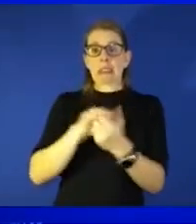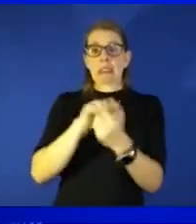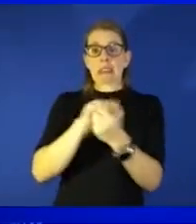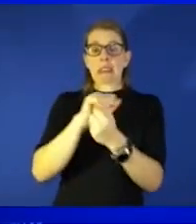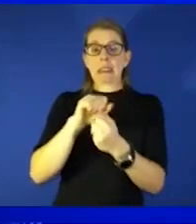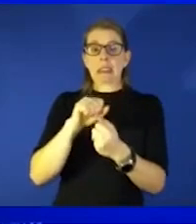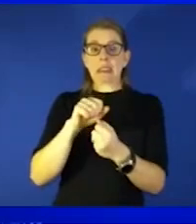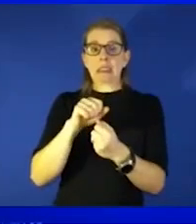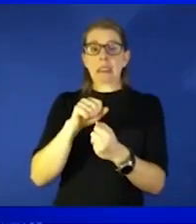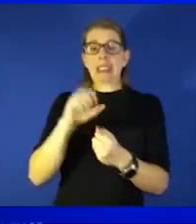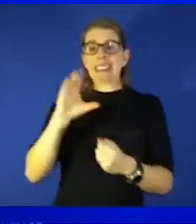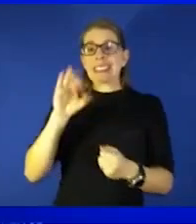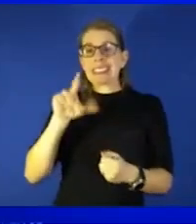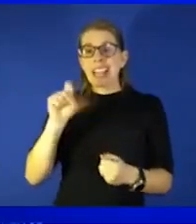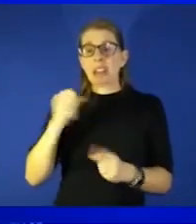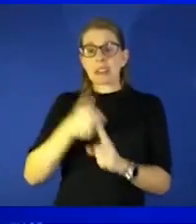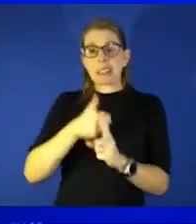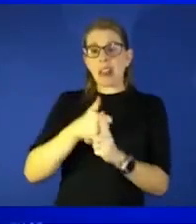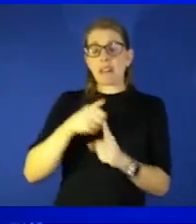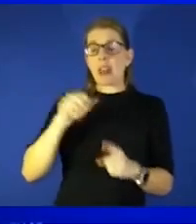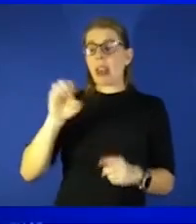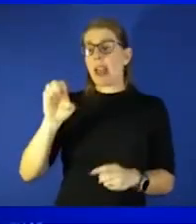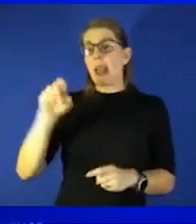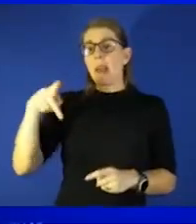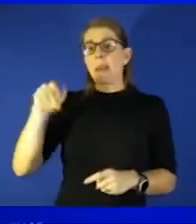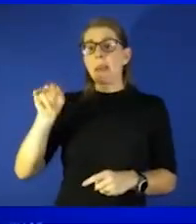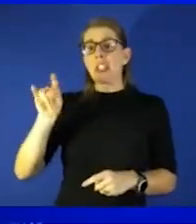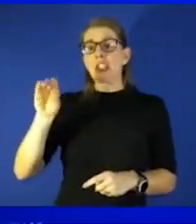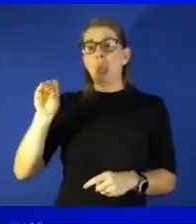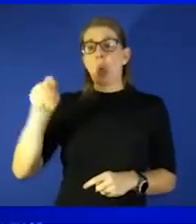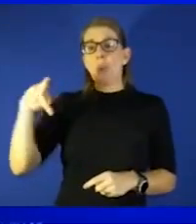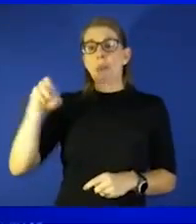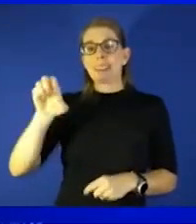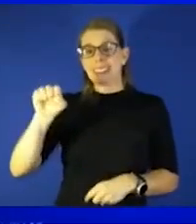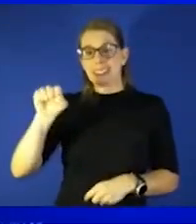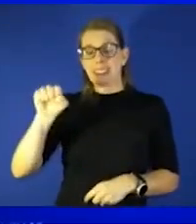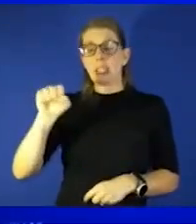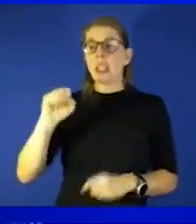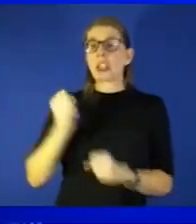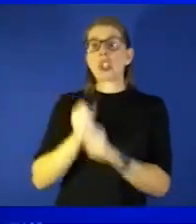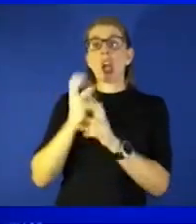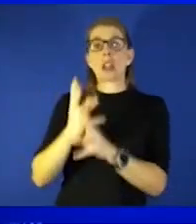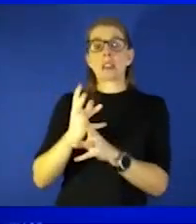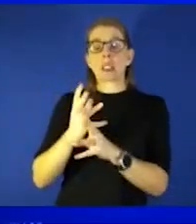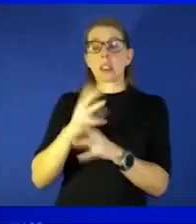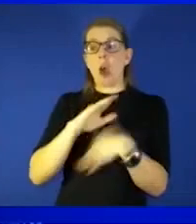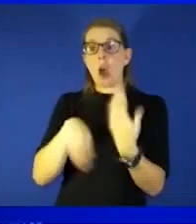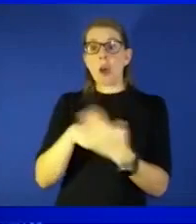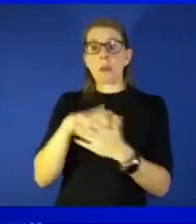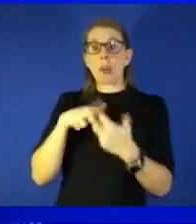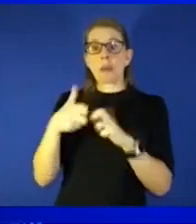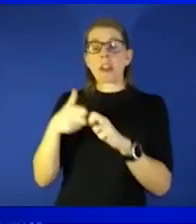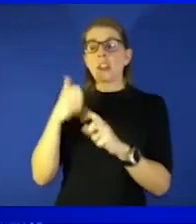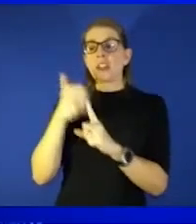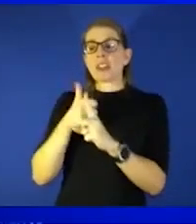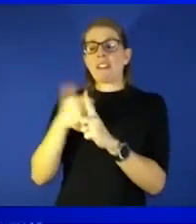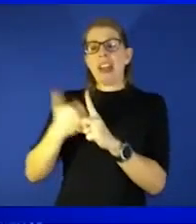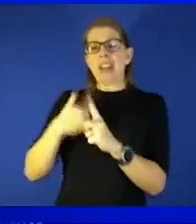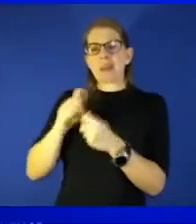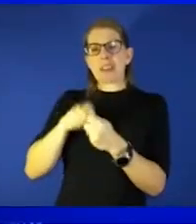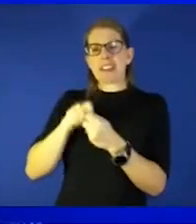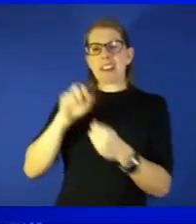cells or self epitopes and that is what's causing all of the problems that you have when you have a specific autoimmune disease but i don't see any